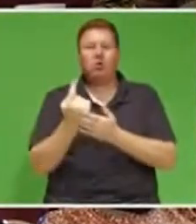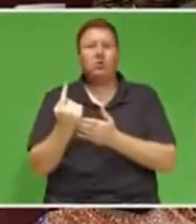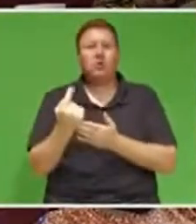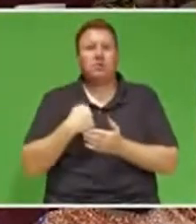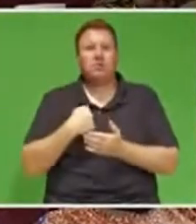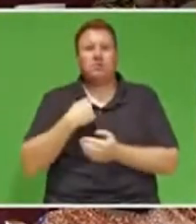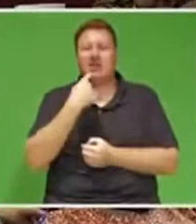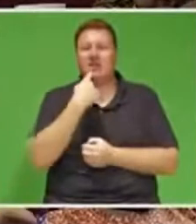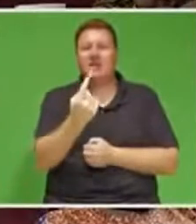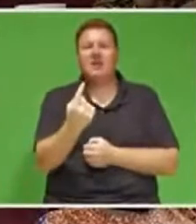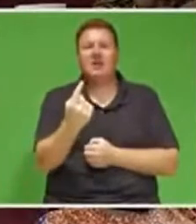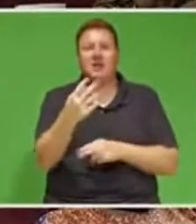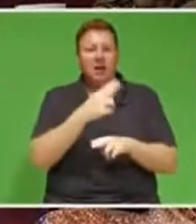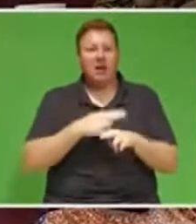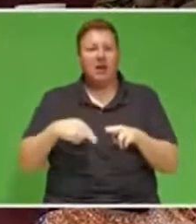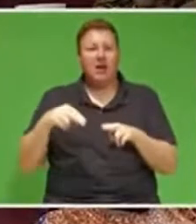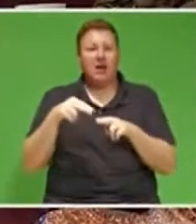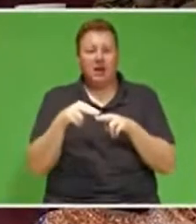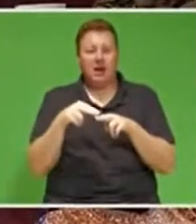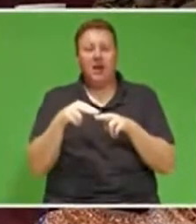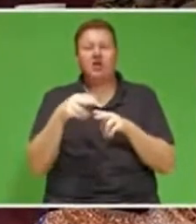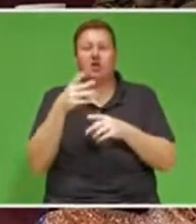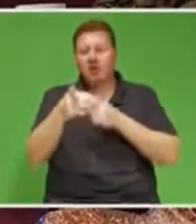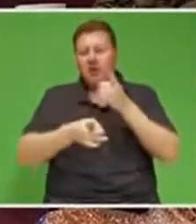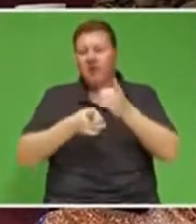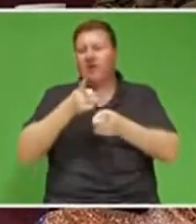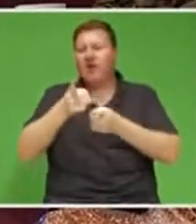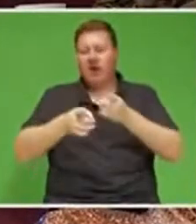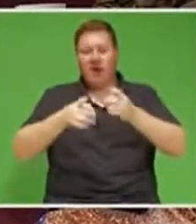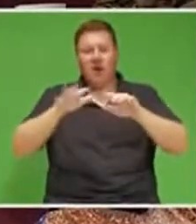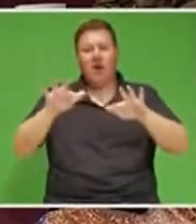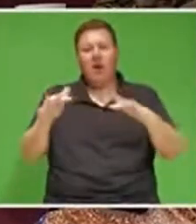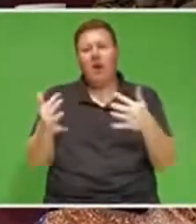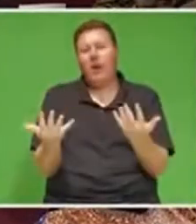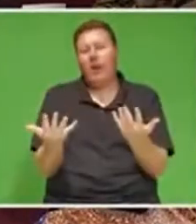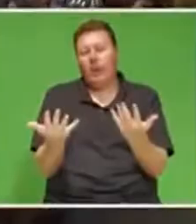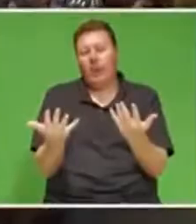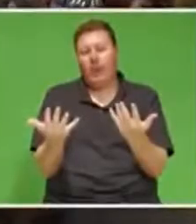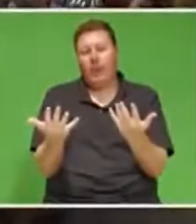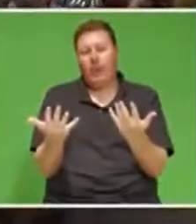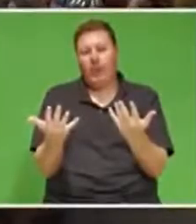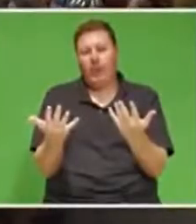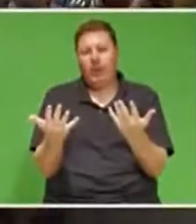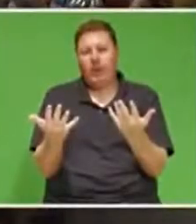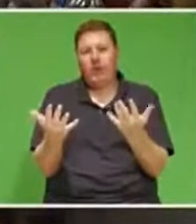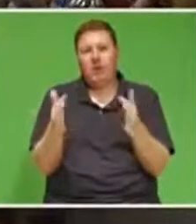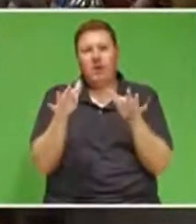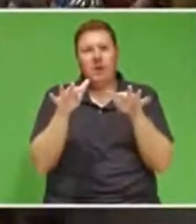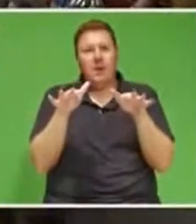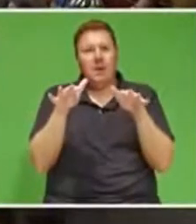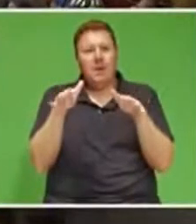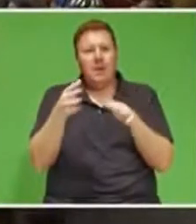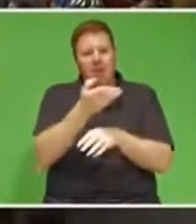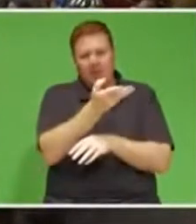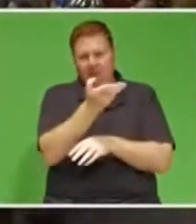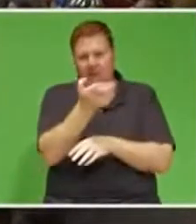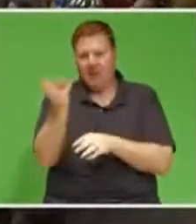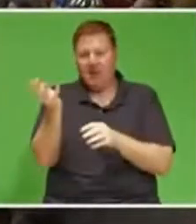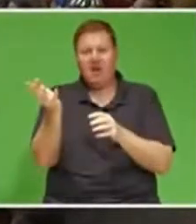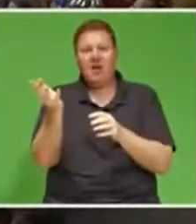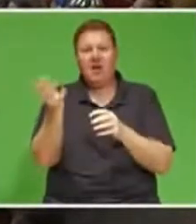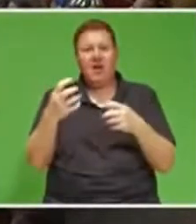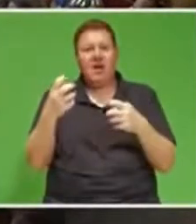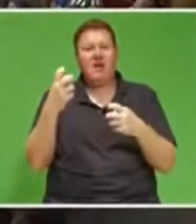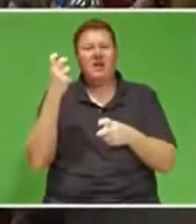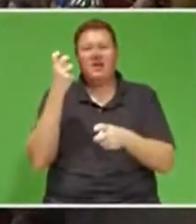said that a nation is defined by how its people meet the gravest difficulties,